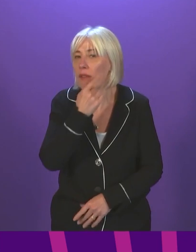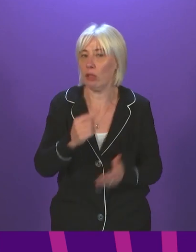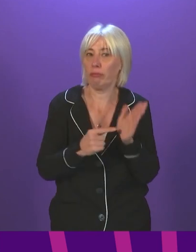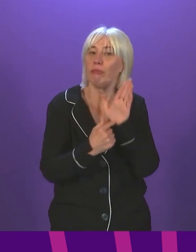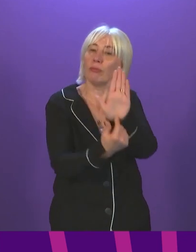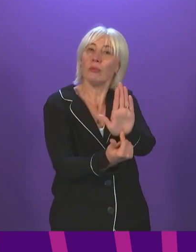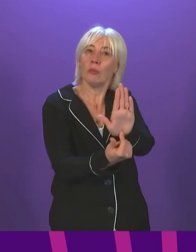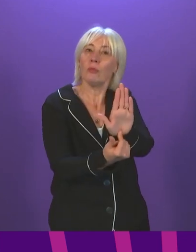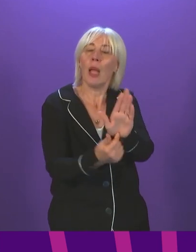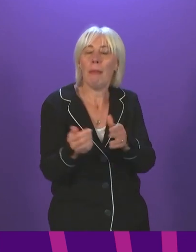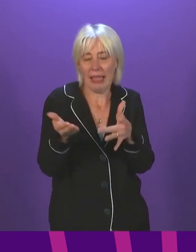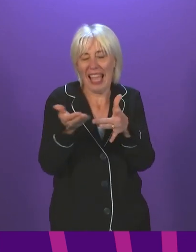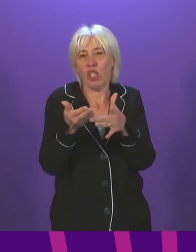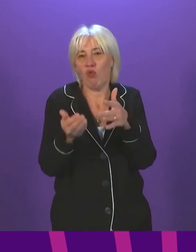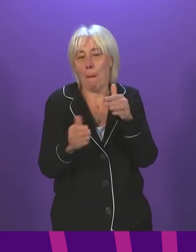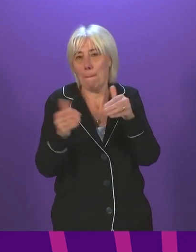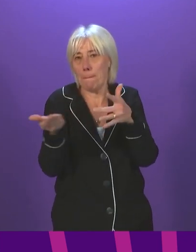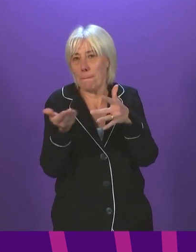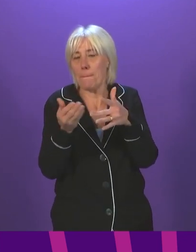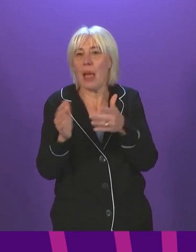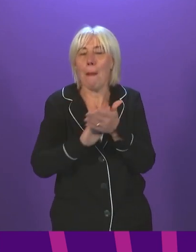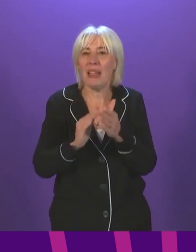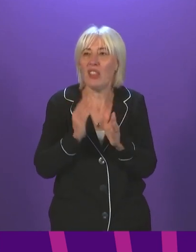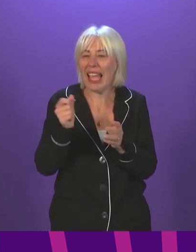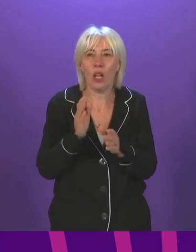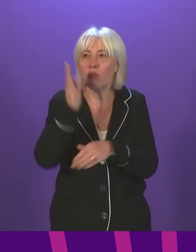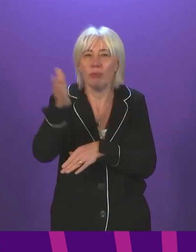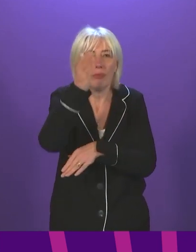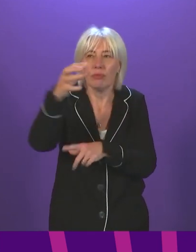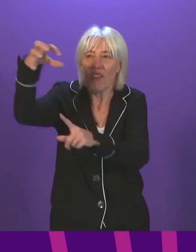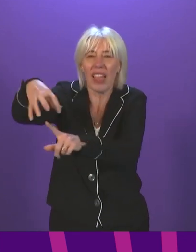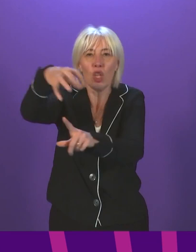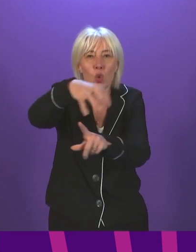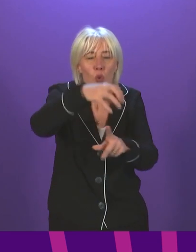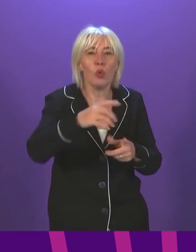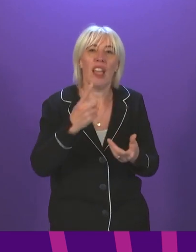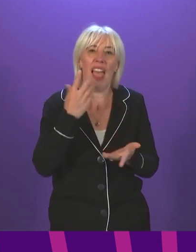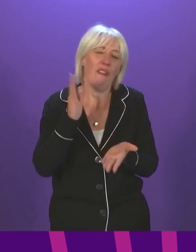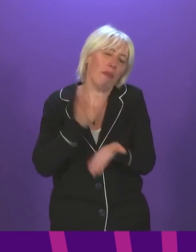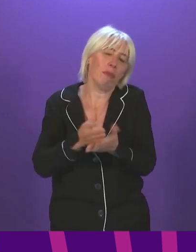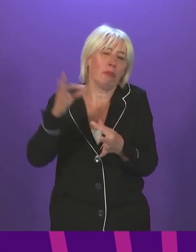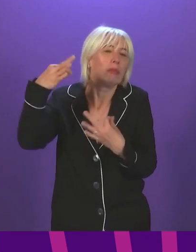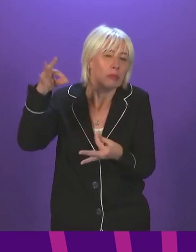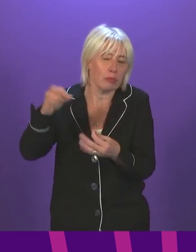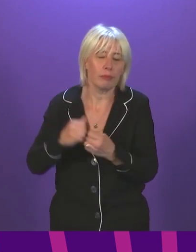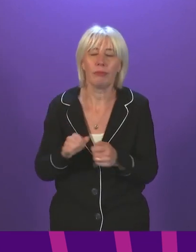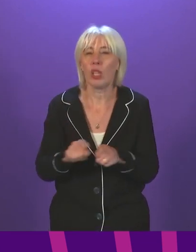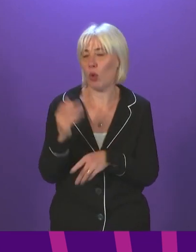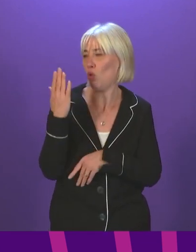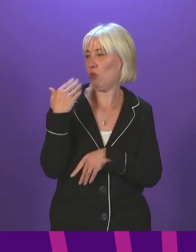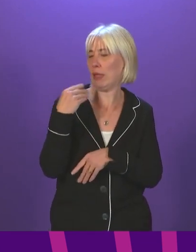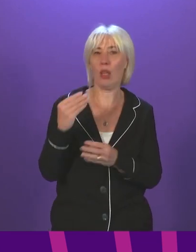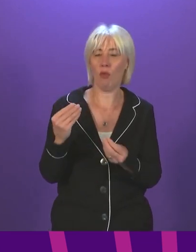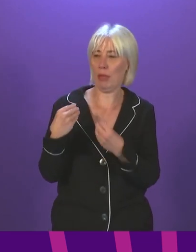This provided an interim measure to enable people to gain access to domestic venues where certification is required. Recently, we have also issued